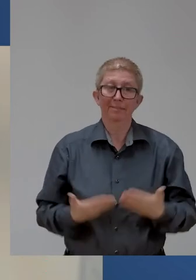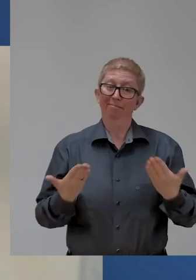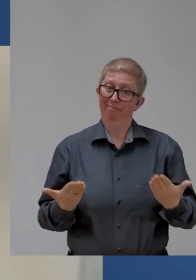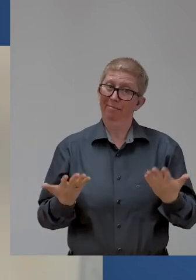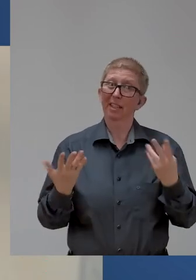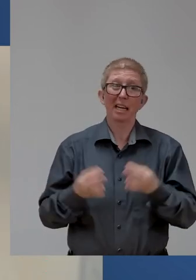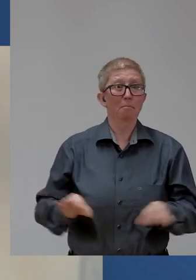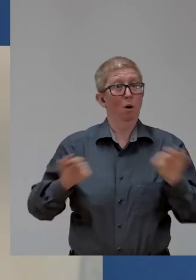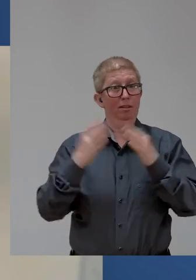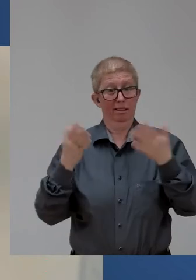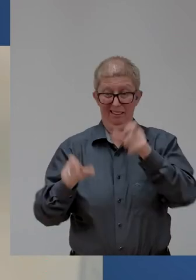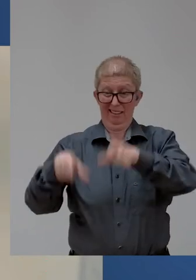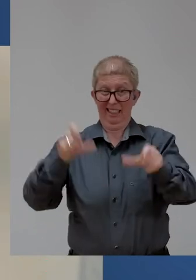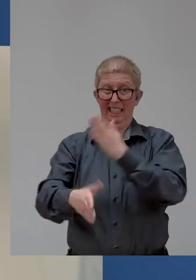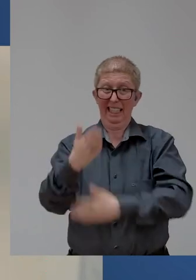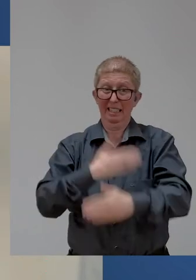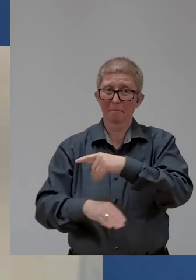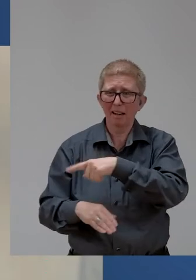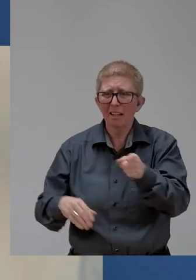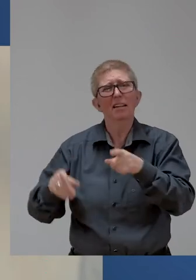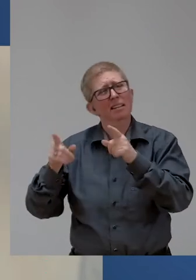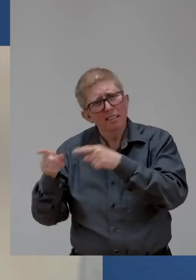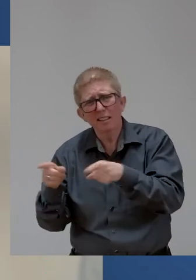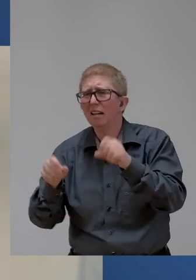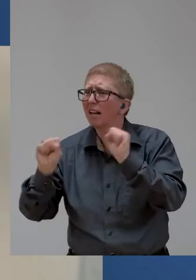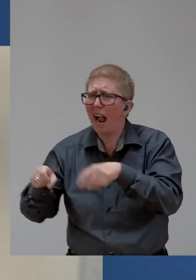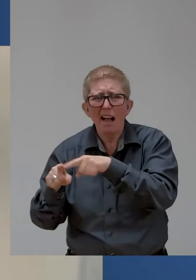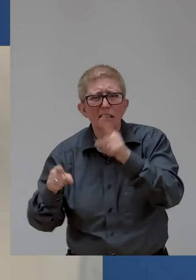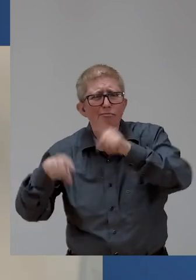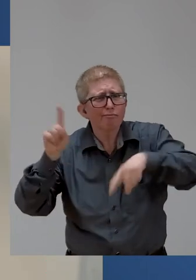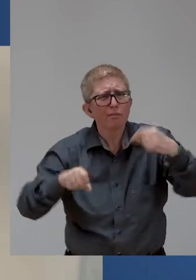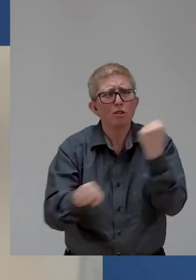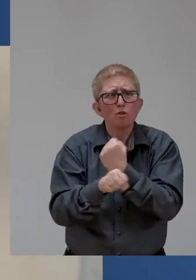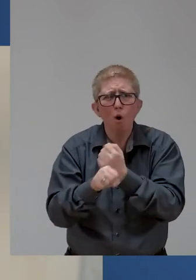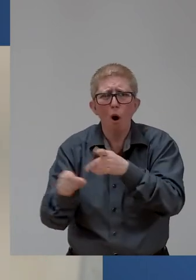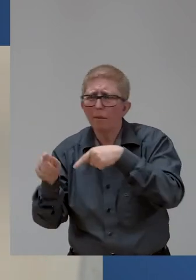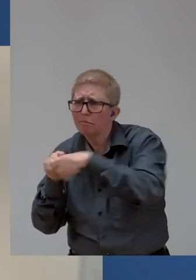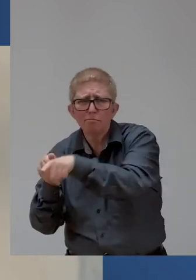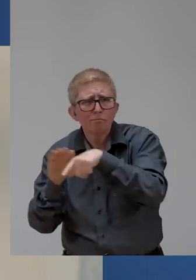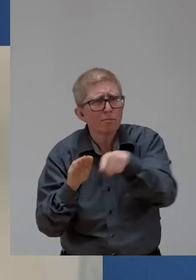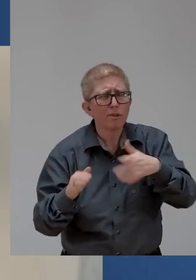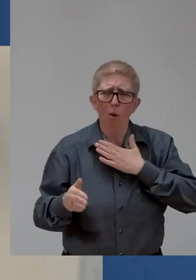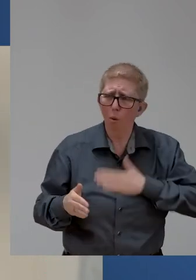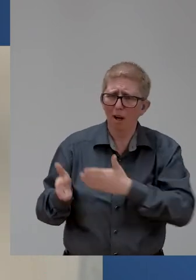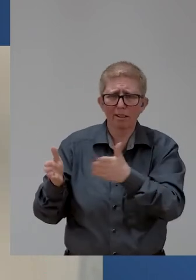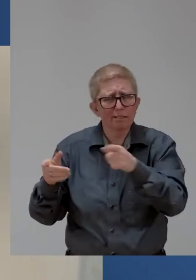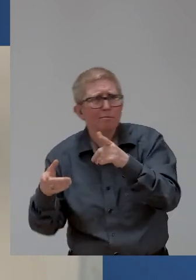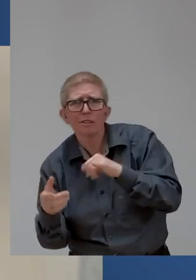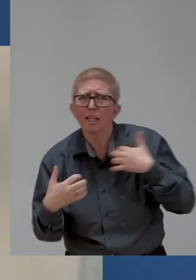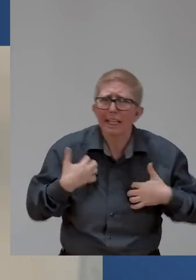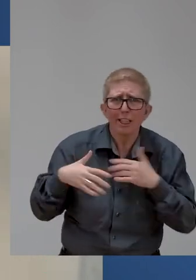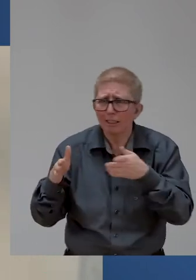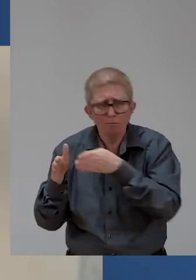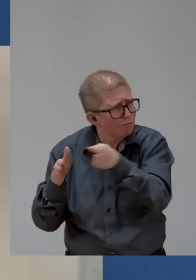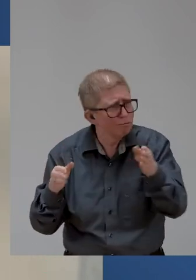basis with others, but to have the support and affirmation to pick the studies and jobs they actually want to do. This is a luxury many take for